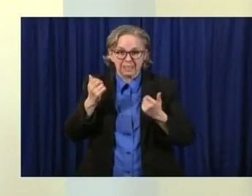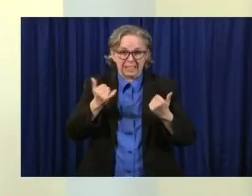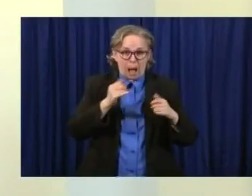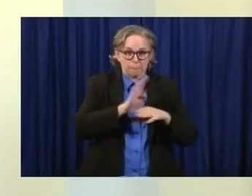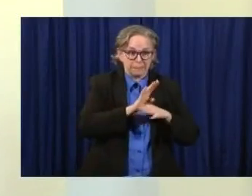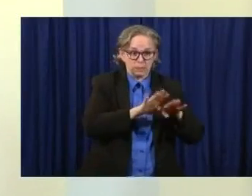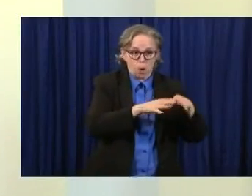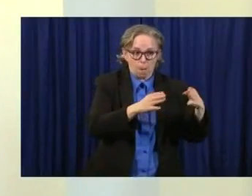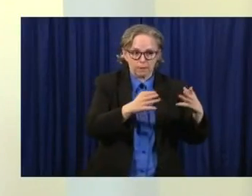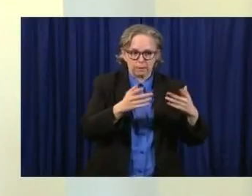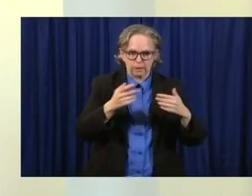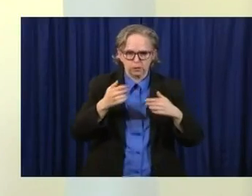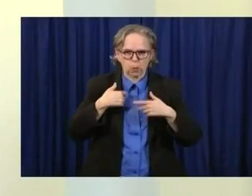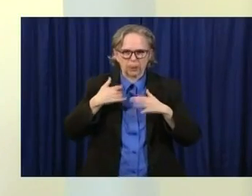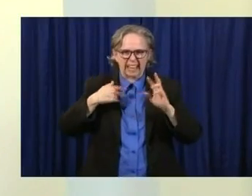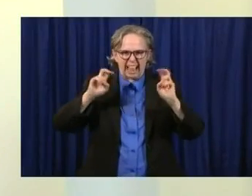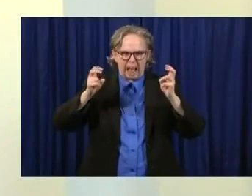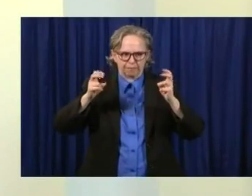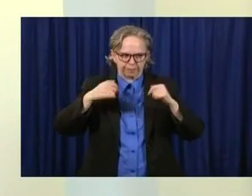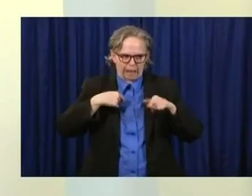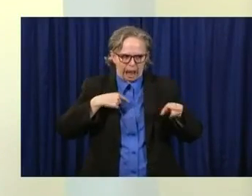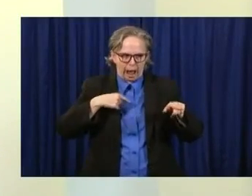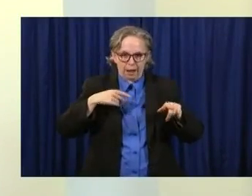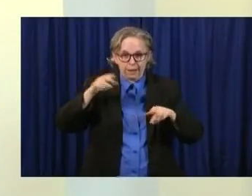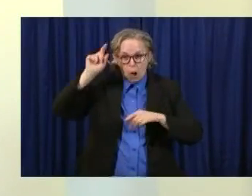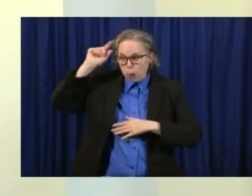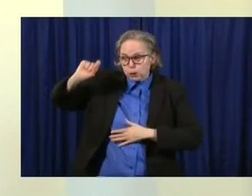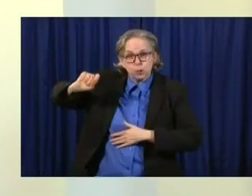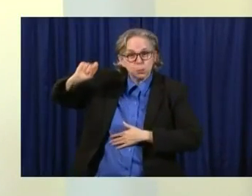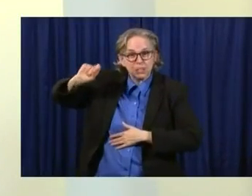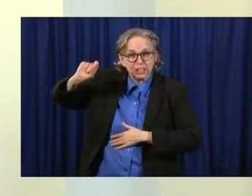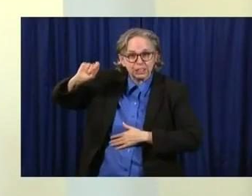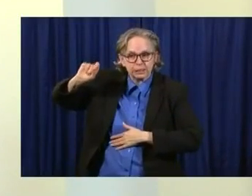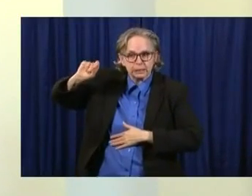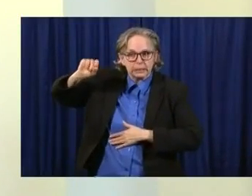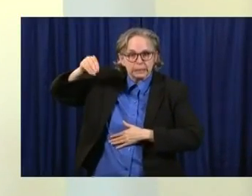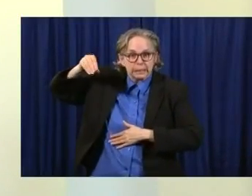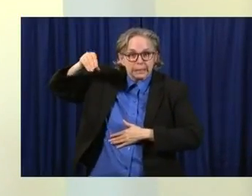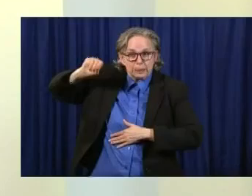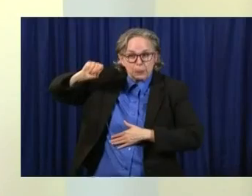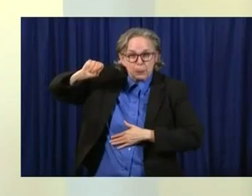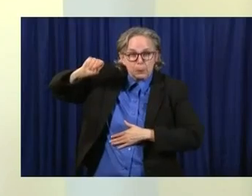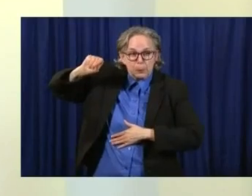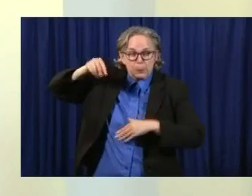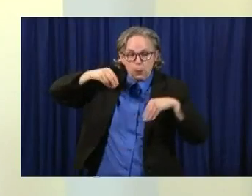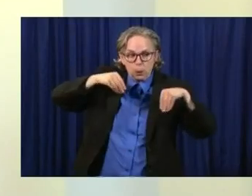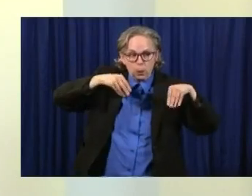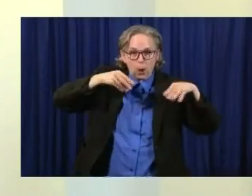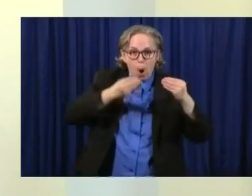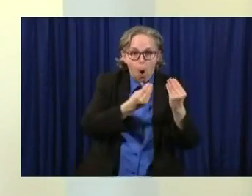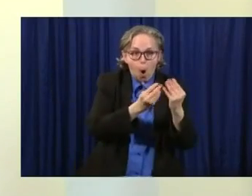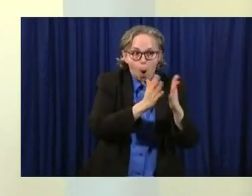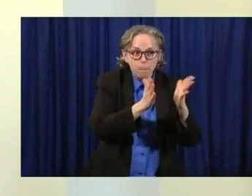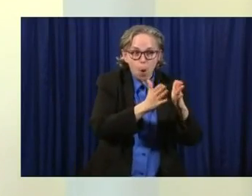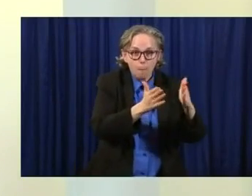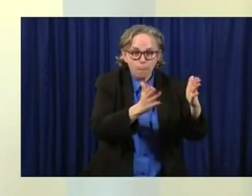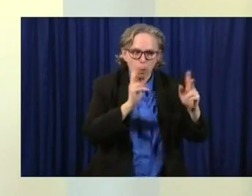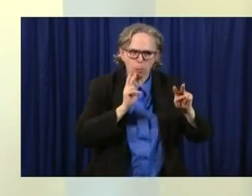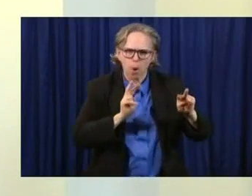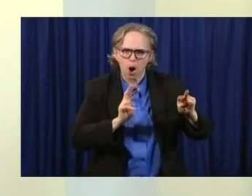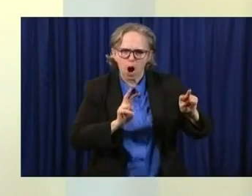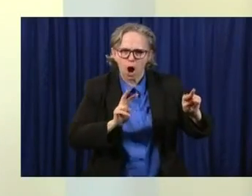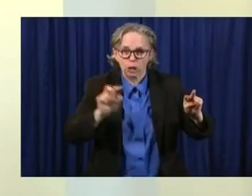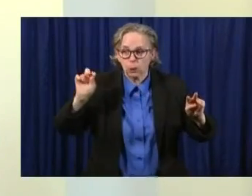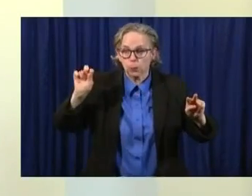We're going to have to watch these indicators and see what happens. I do think we will see more, and I